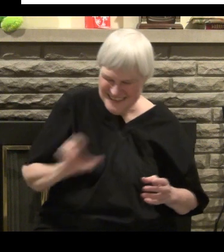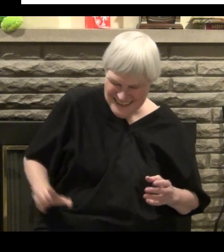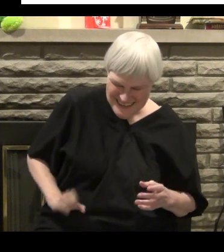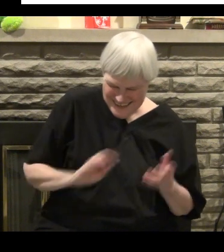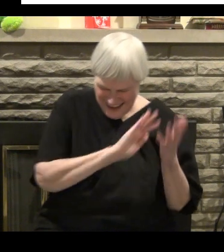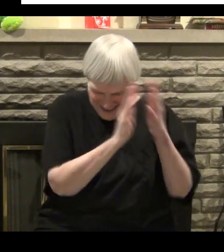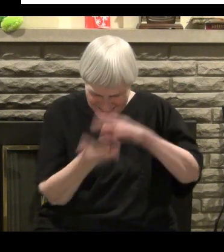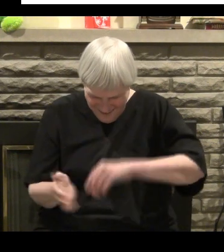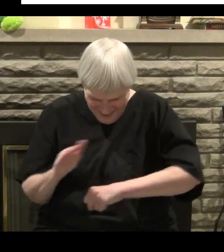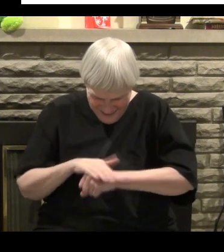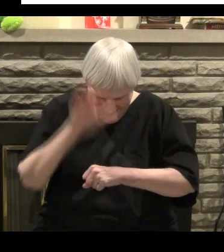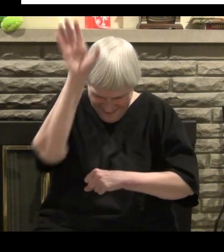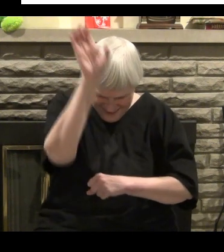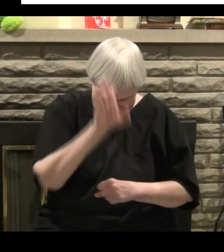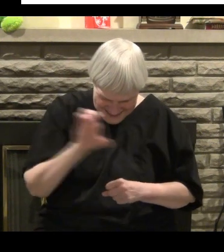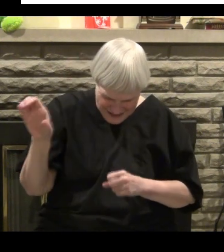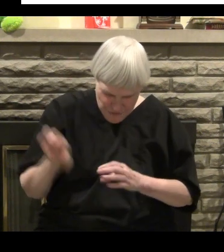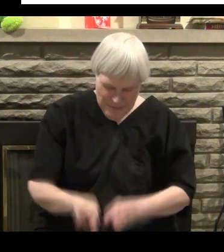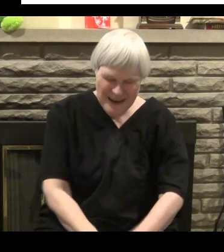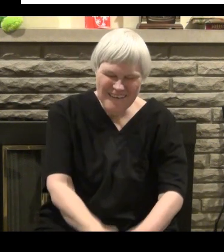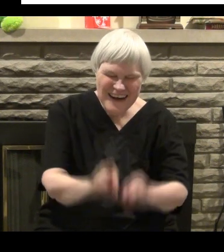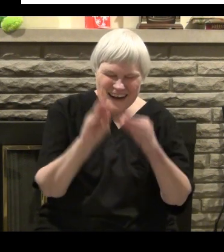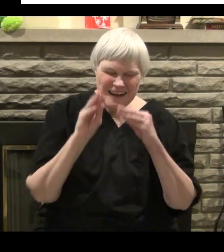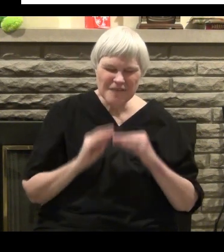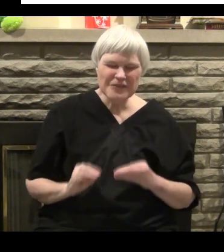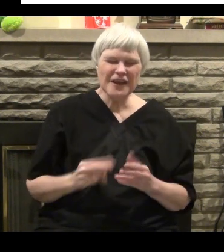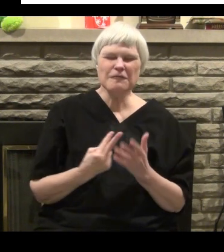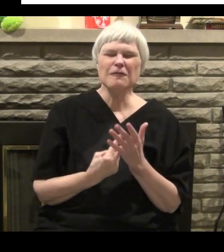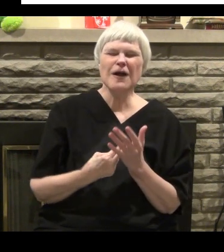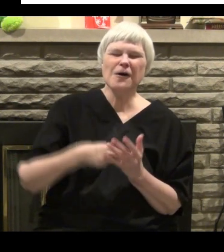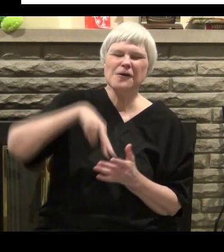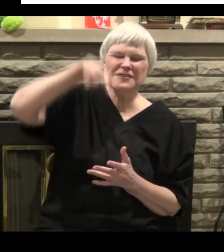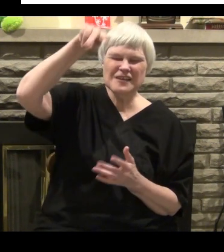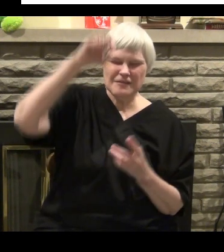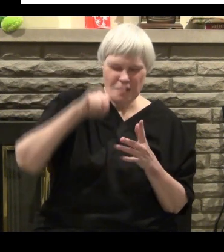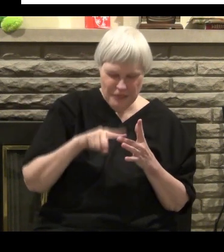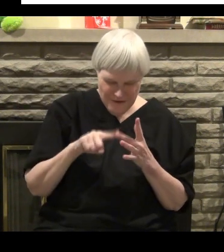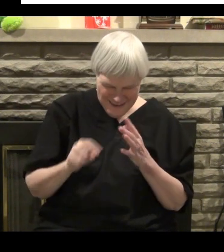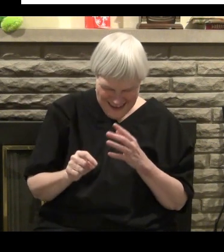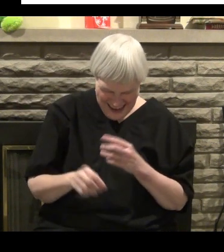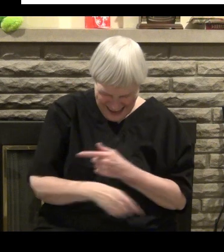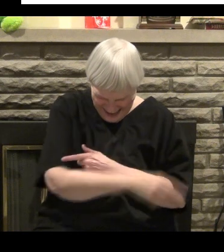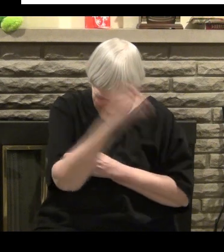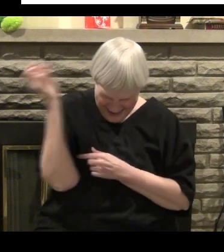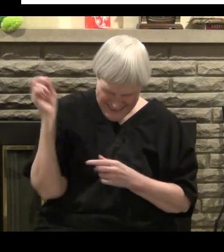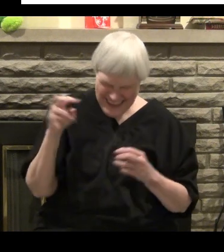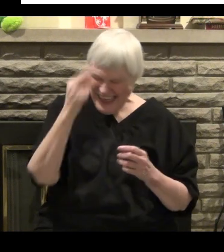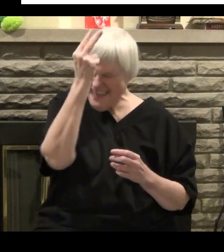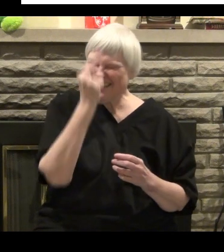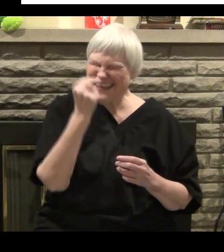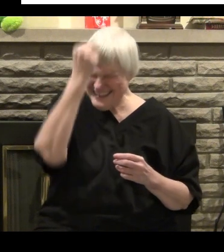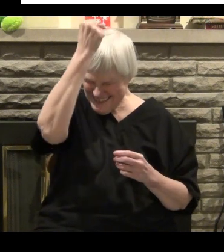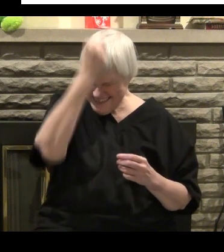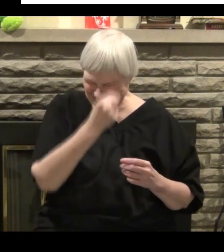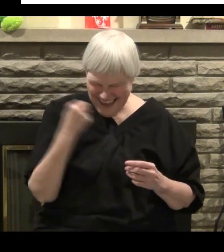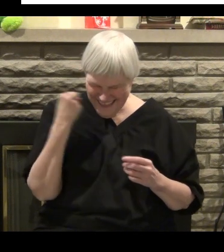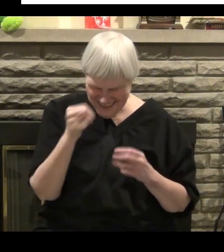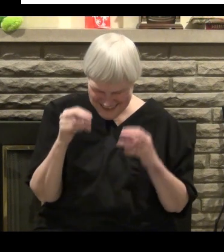Jesus had died on the cross. I believed that he had been buried and that he rose three days later again from the grave.